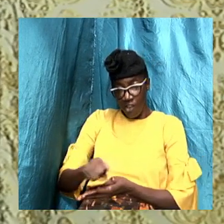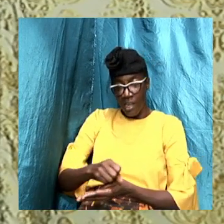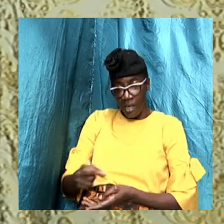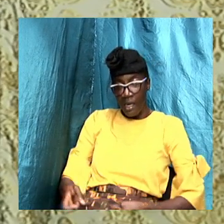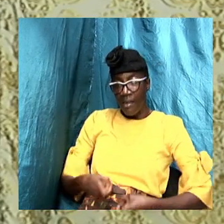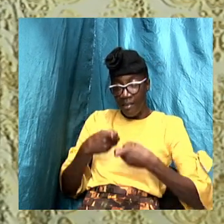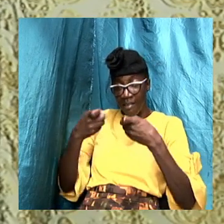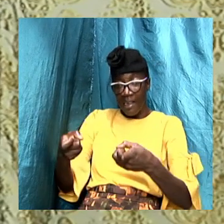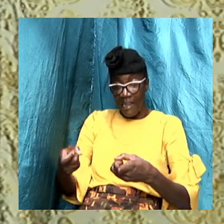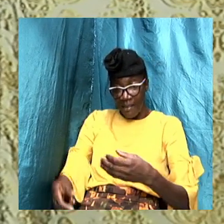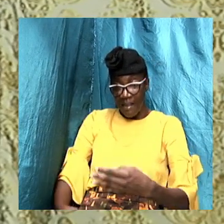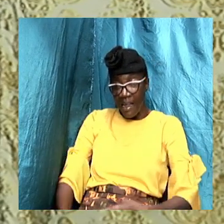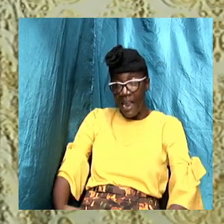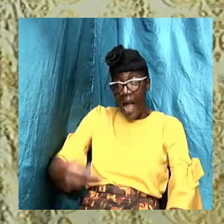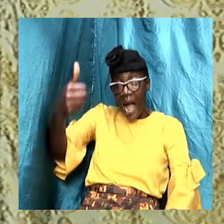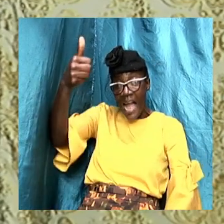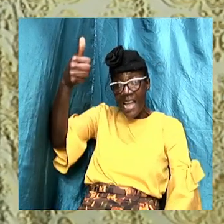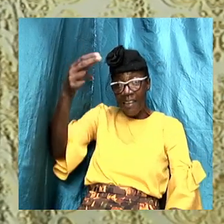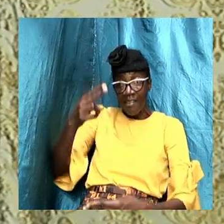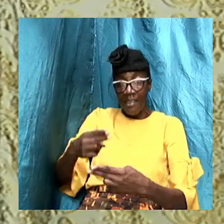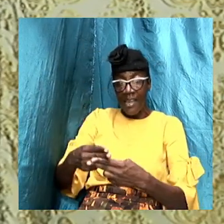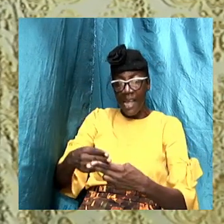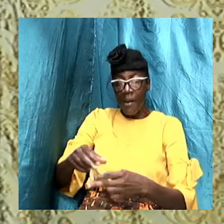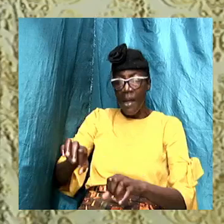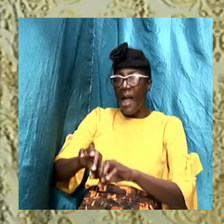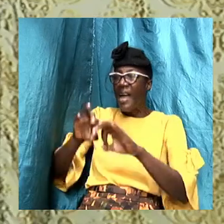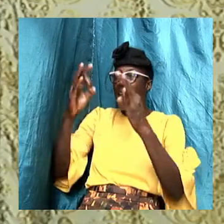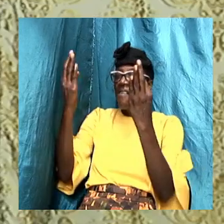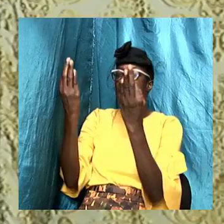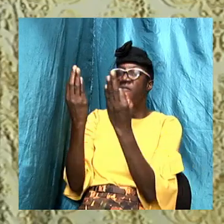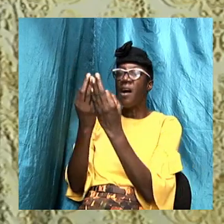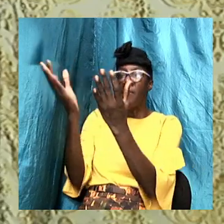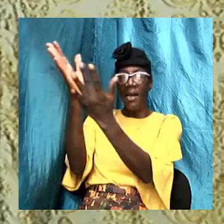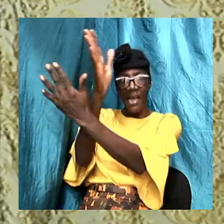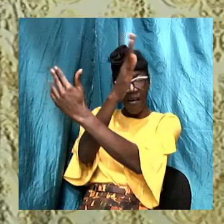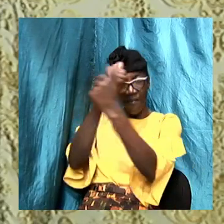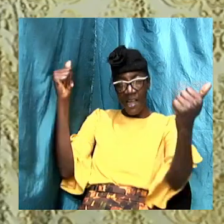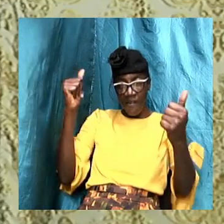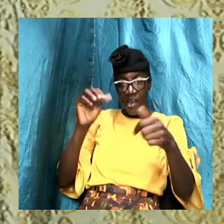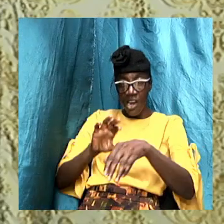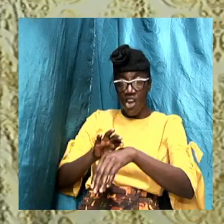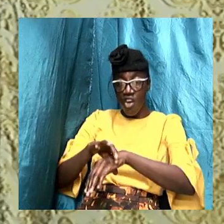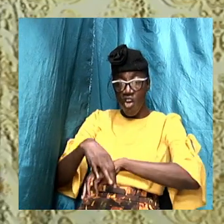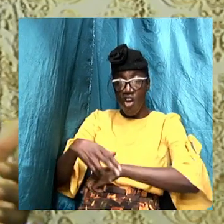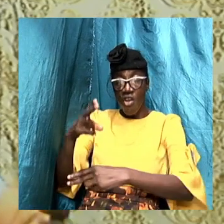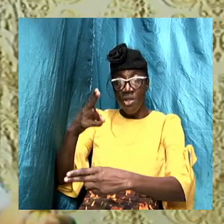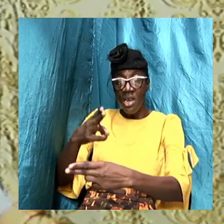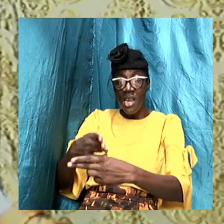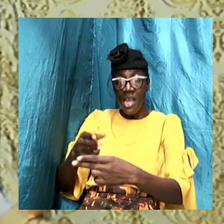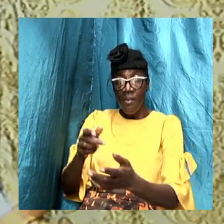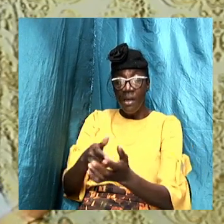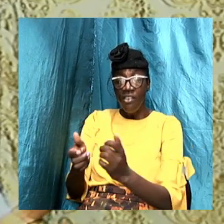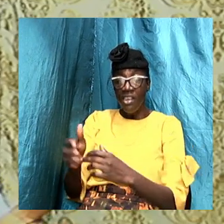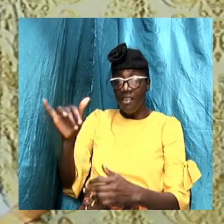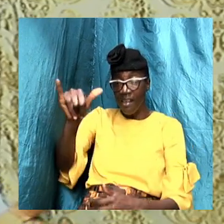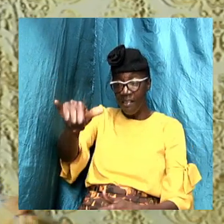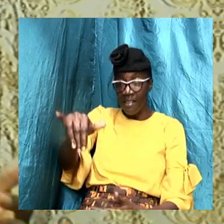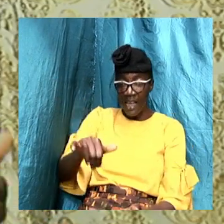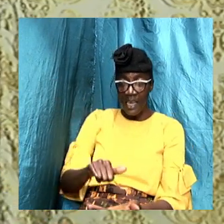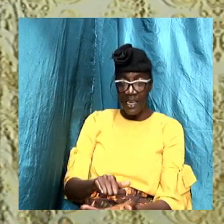the name in which the family of heaven and earth is named Jesus is that name